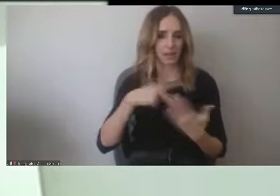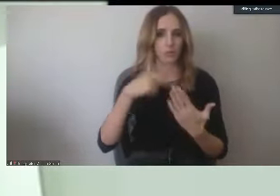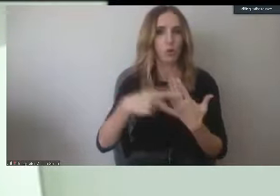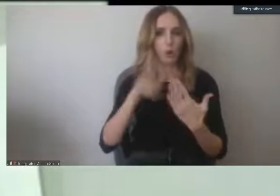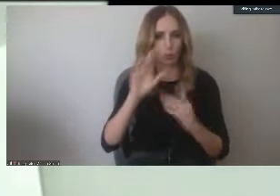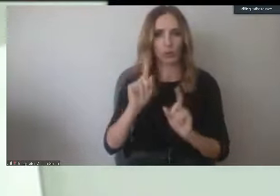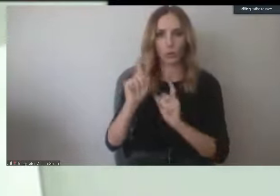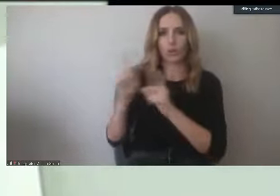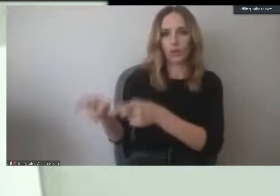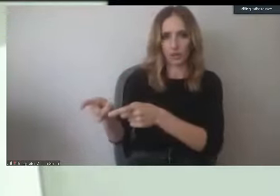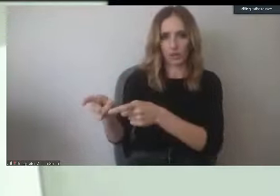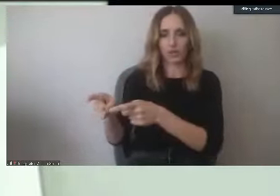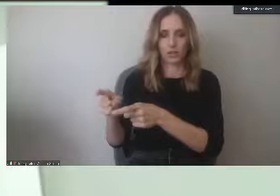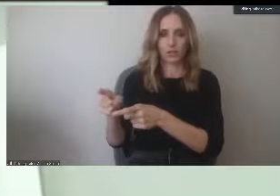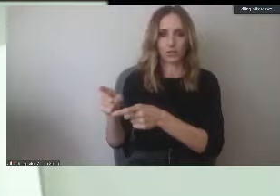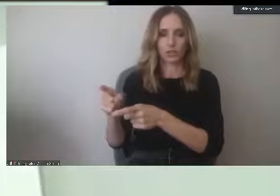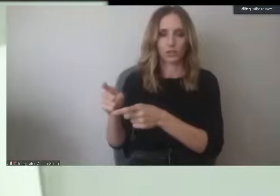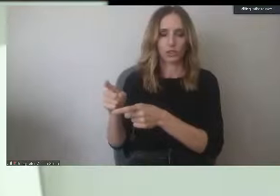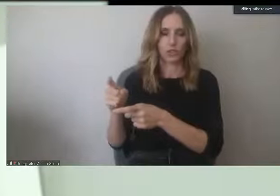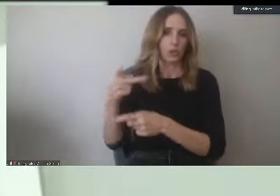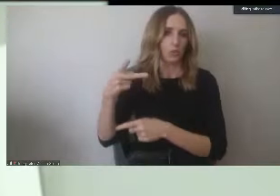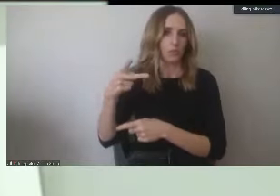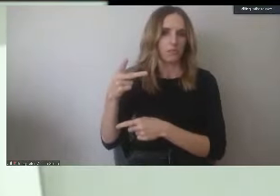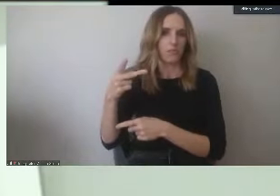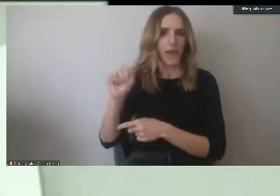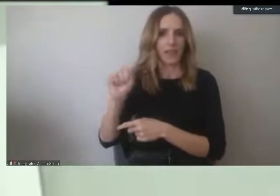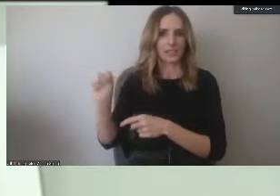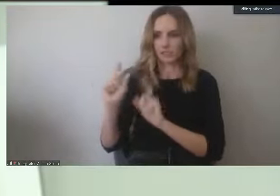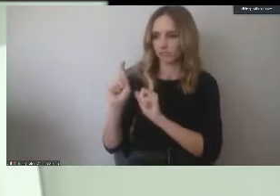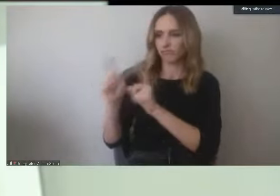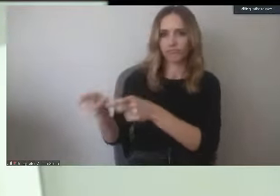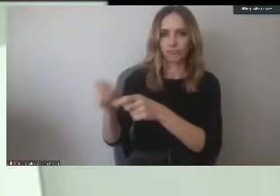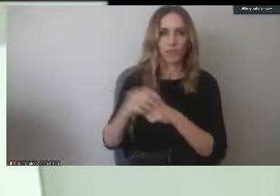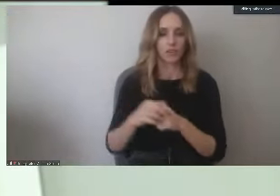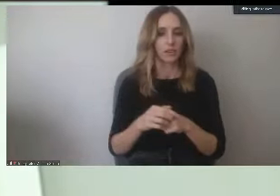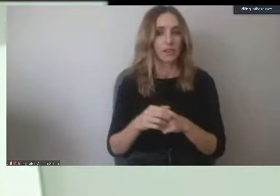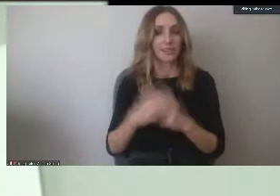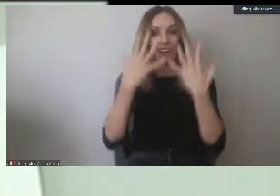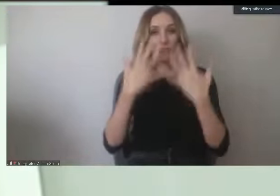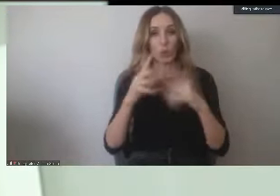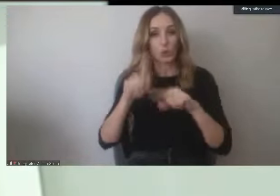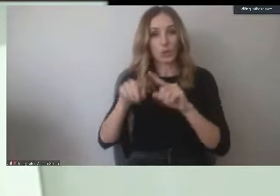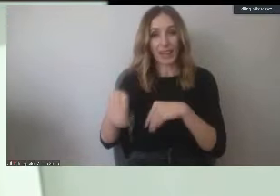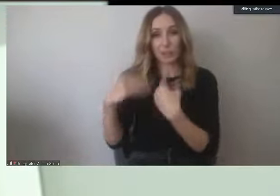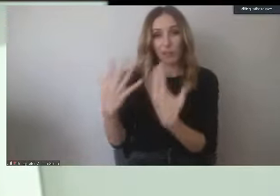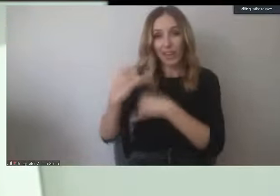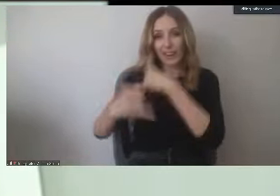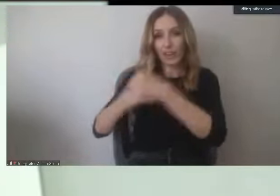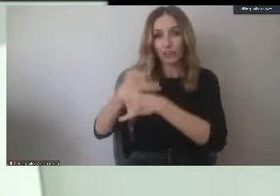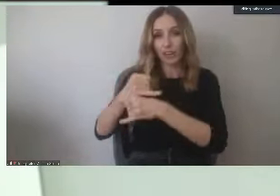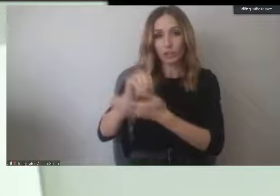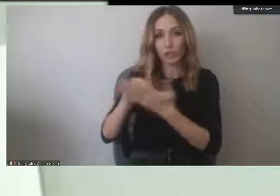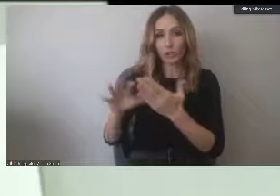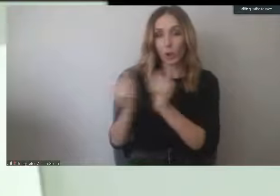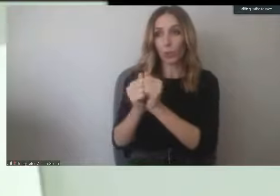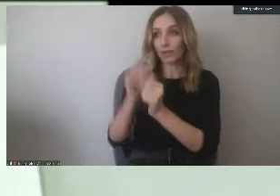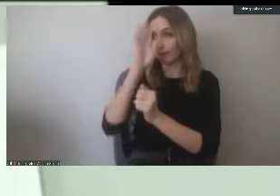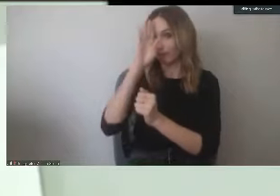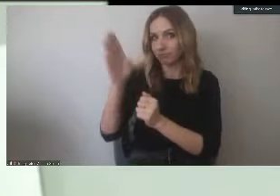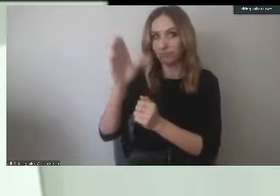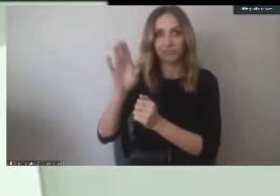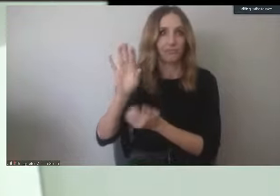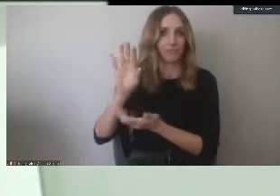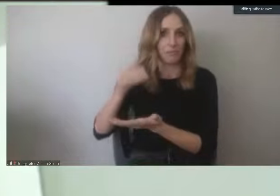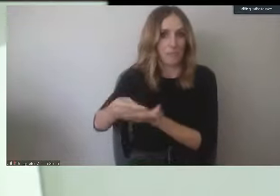will provide them with access to that bus pass. So, although we're not able to provide our international students with direct financial aid